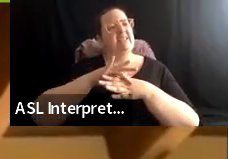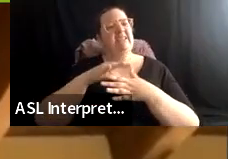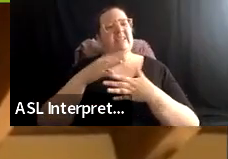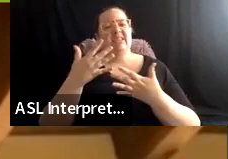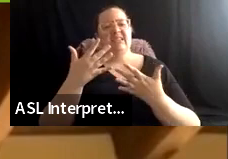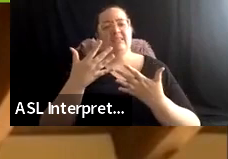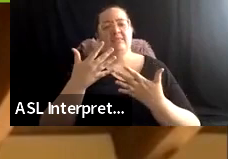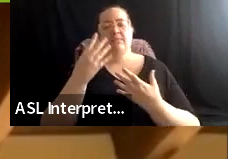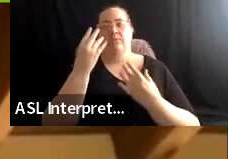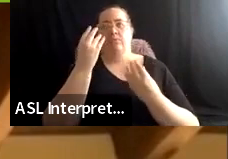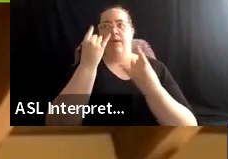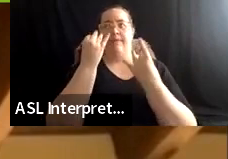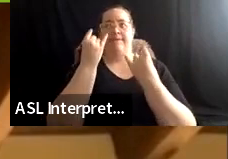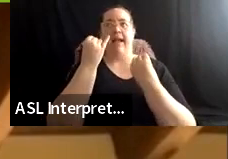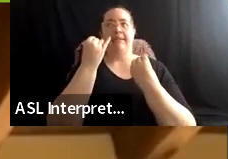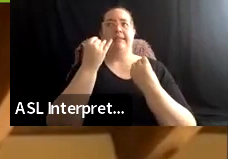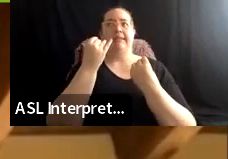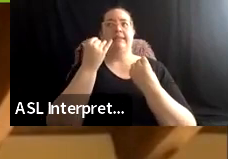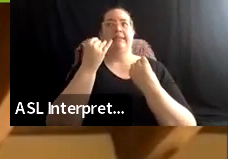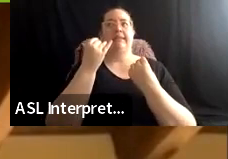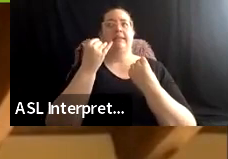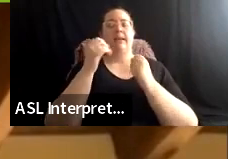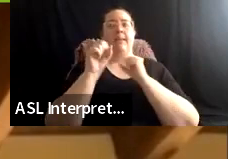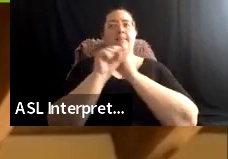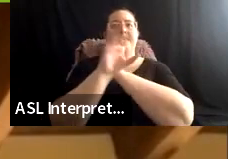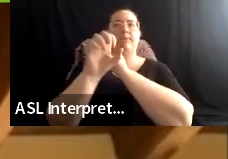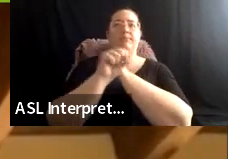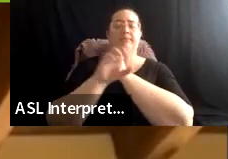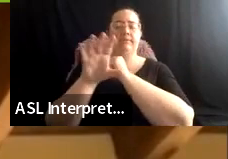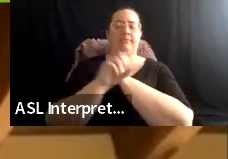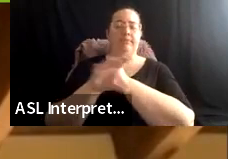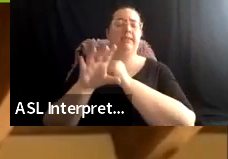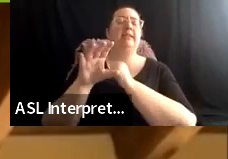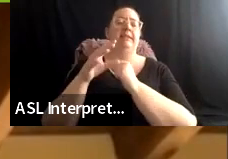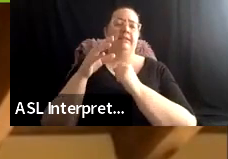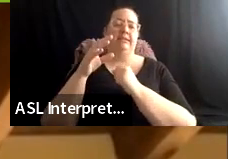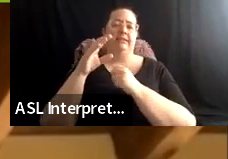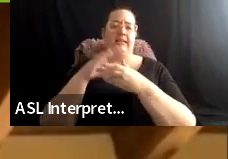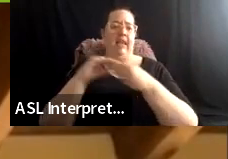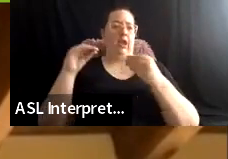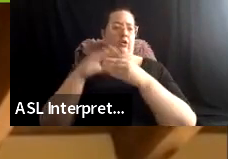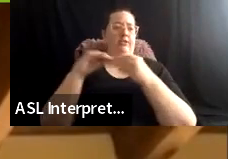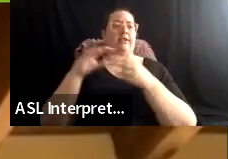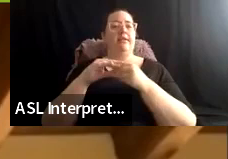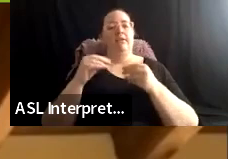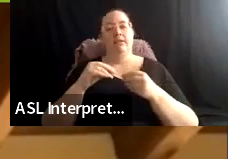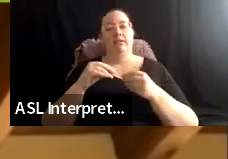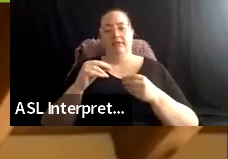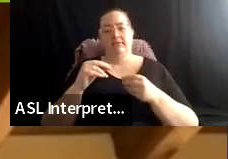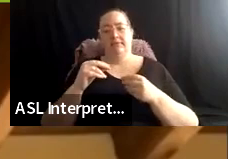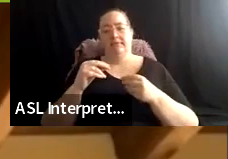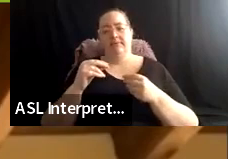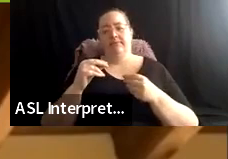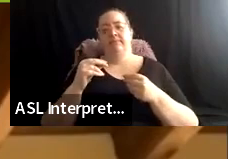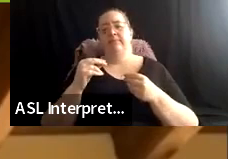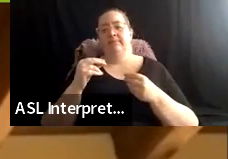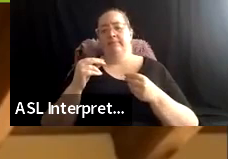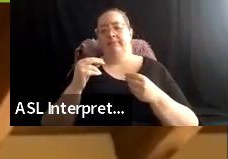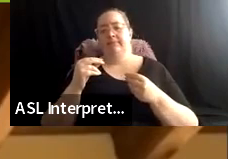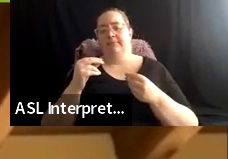reflecting on a propagandistic narrative, it's astounding as, you know, we have been